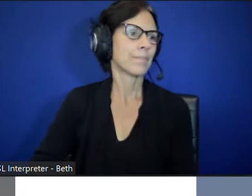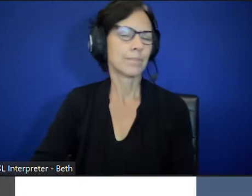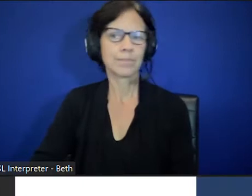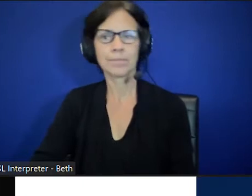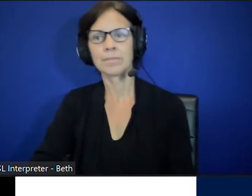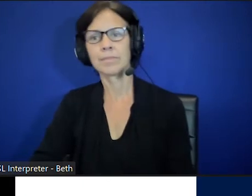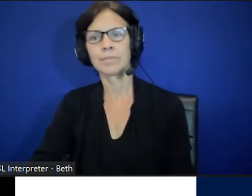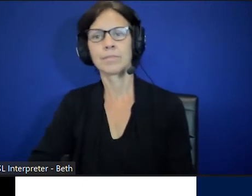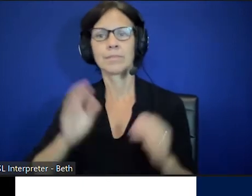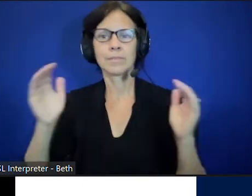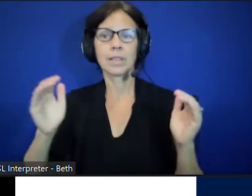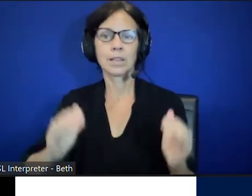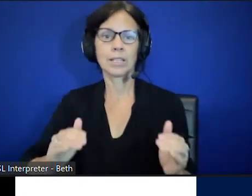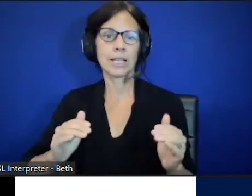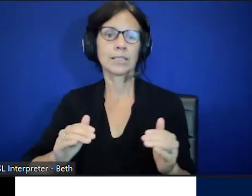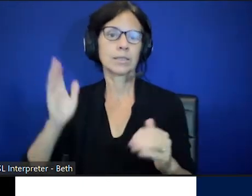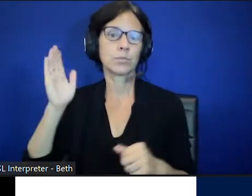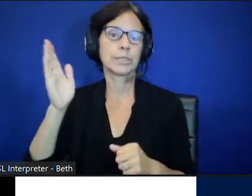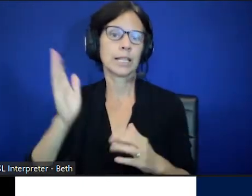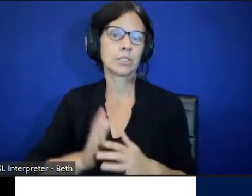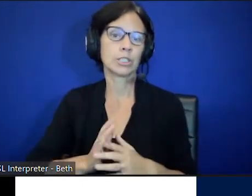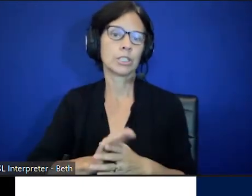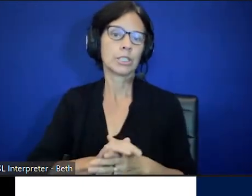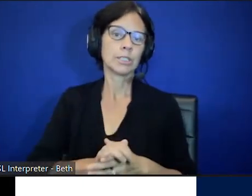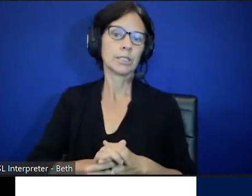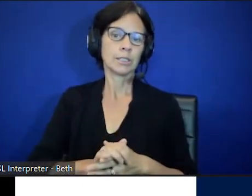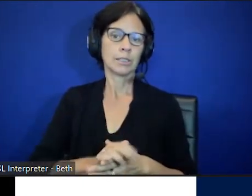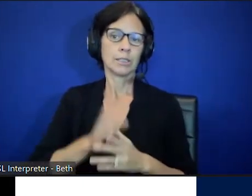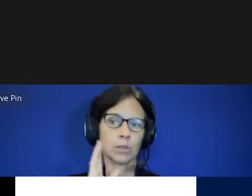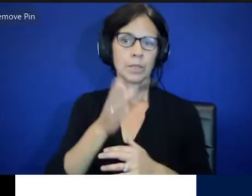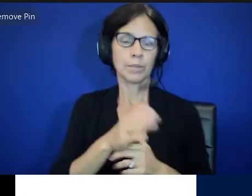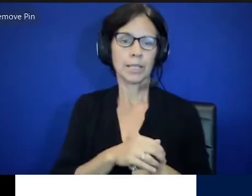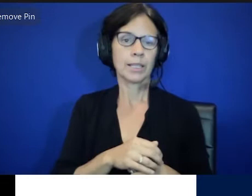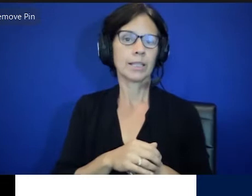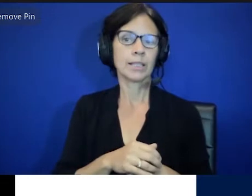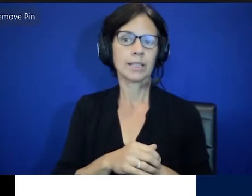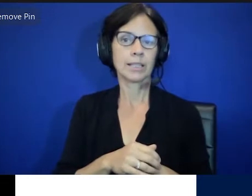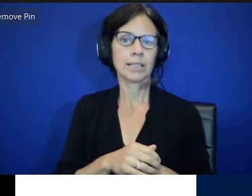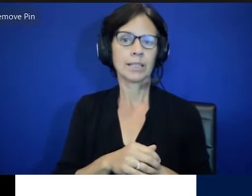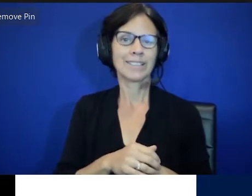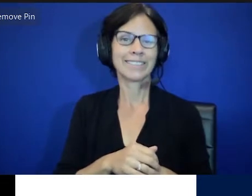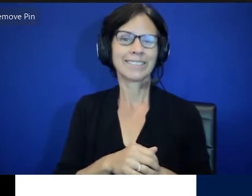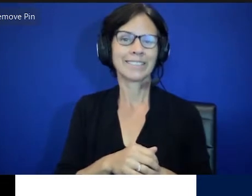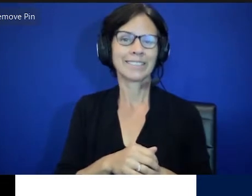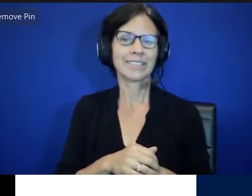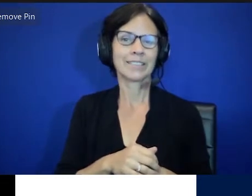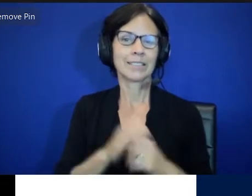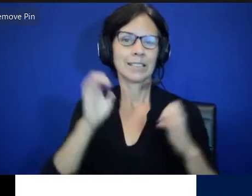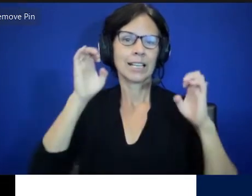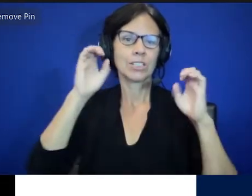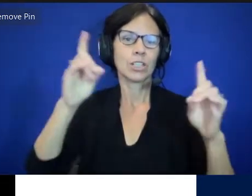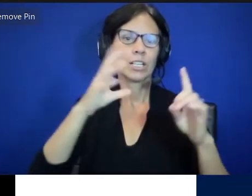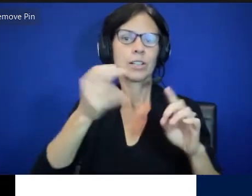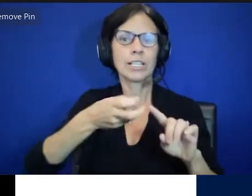Our next presenters will be our education and